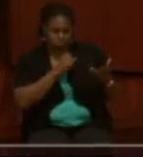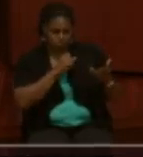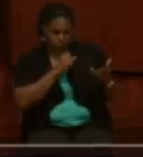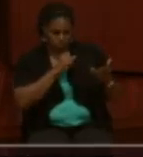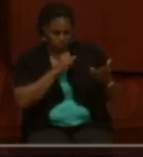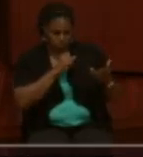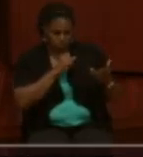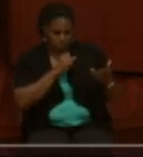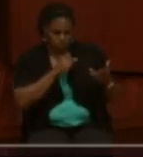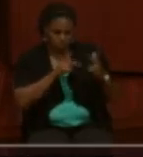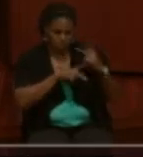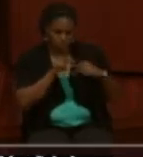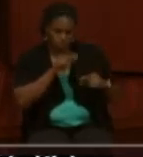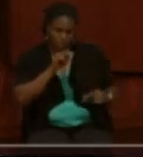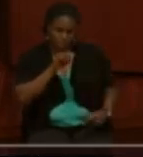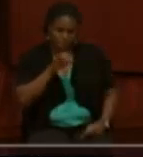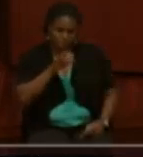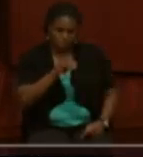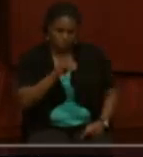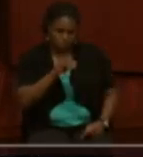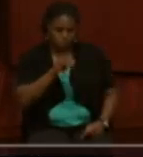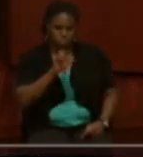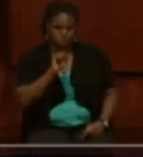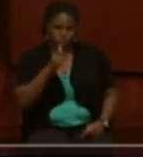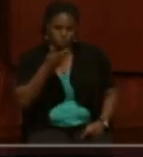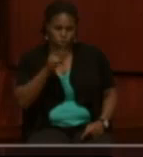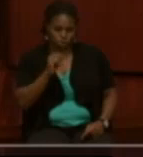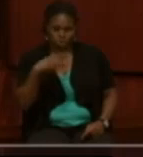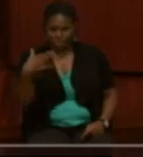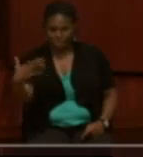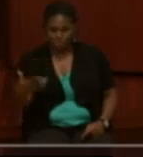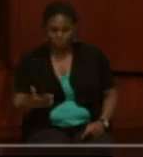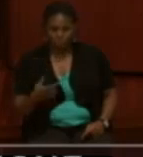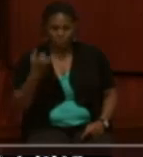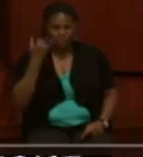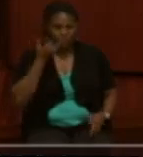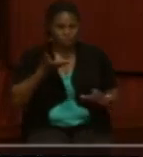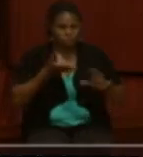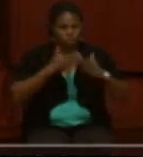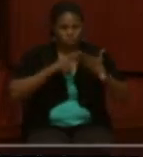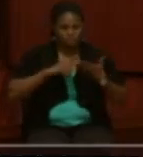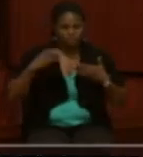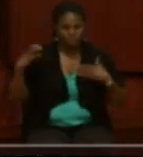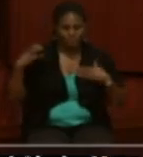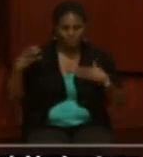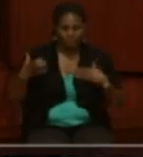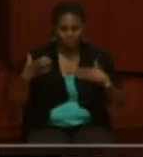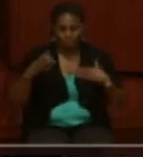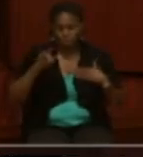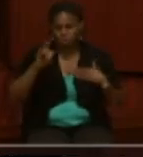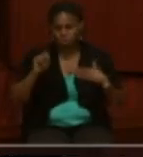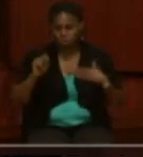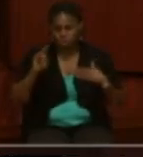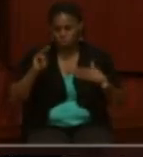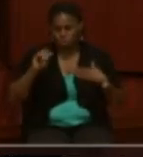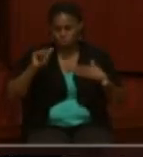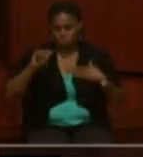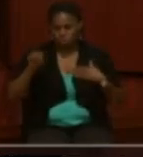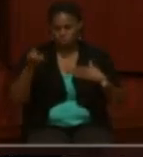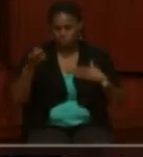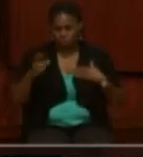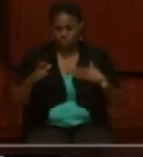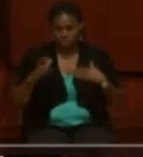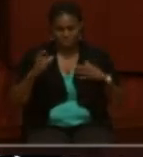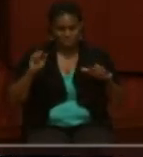NCOs, sergeants, et cetera. If they wanted to become a captain or a lieutenant or a major, they could leave whatever